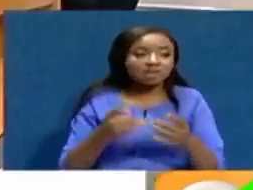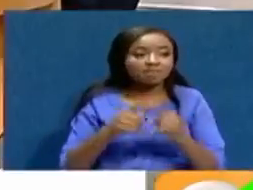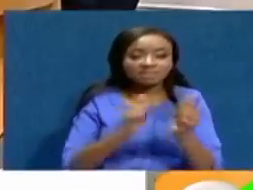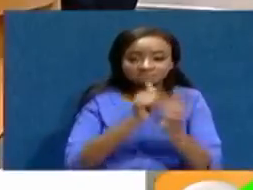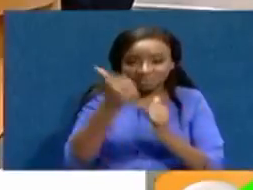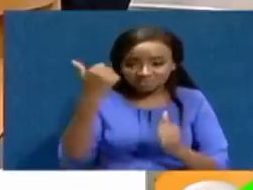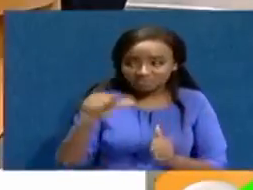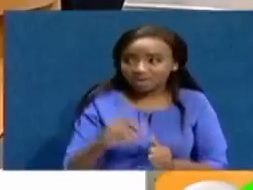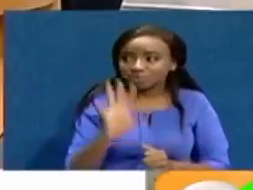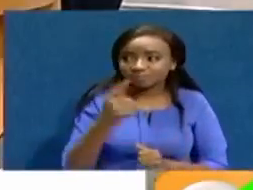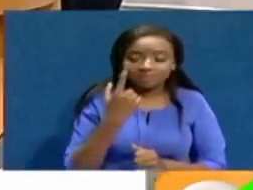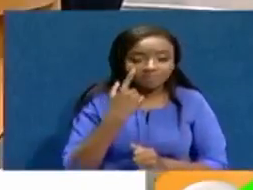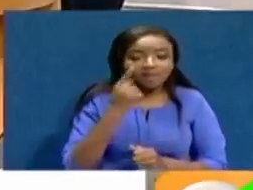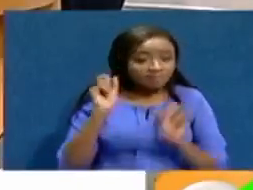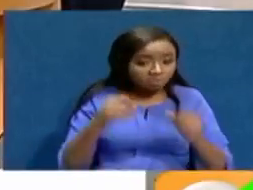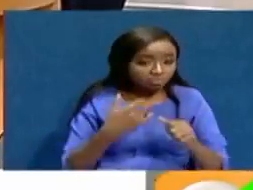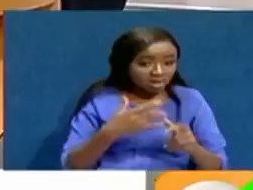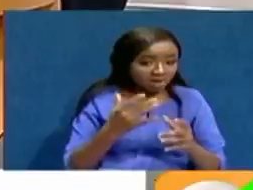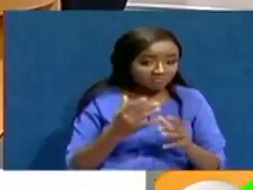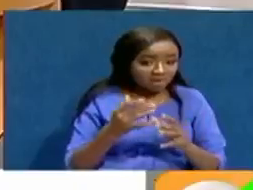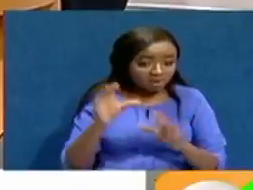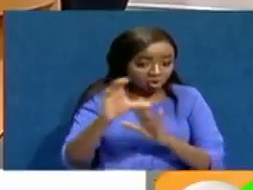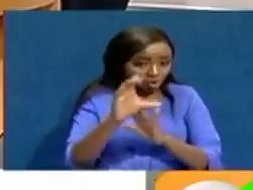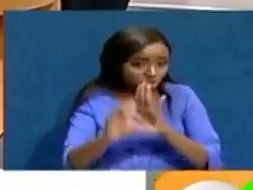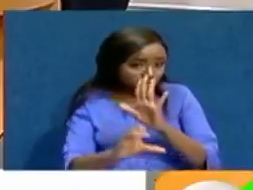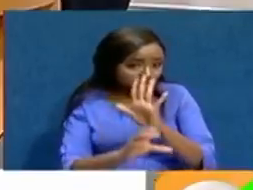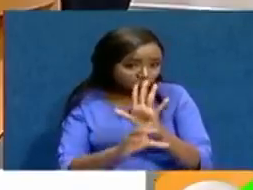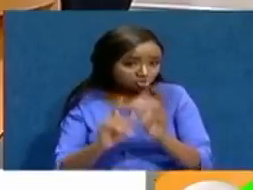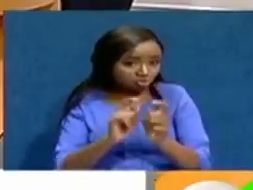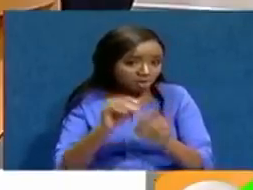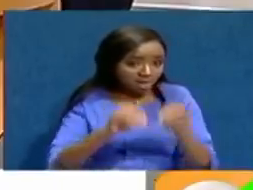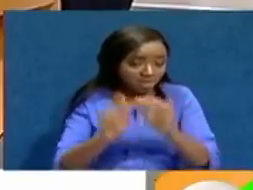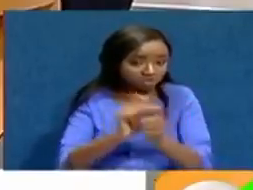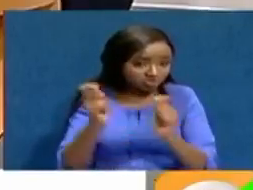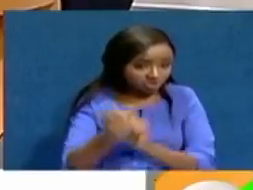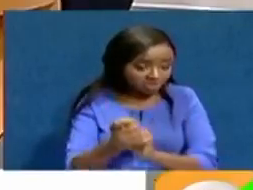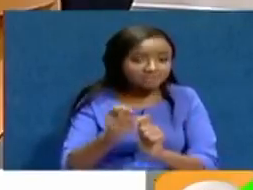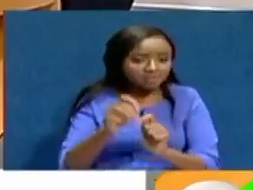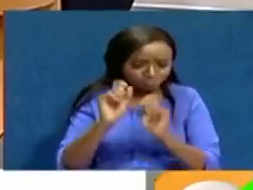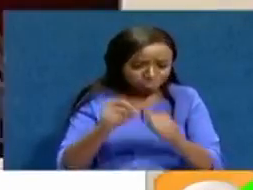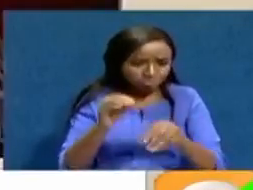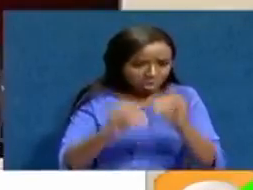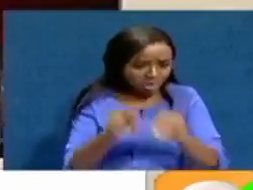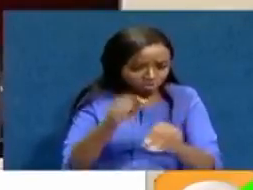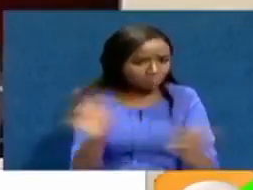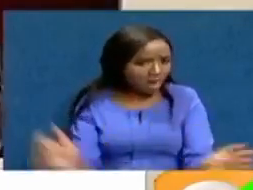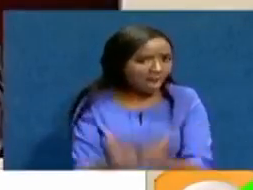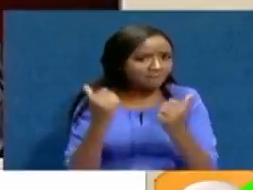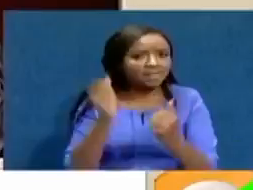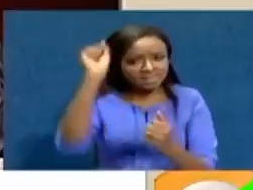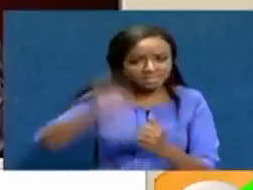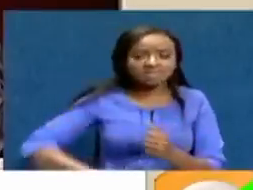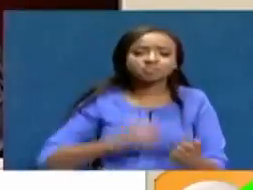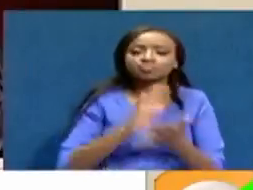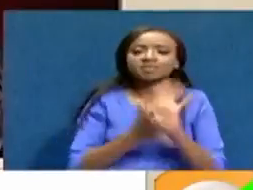yet passed. Quick one. not yet passed. Can we conduct a referendum without a referendum bill? Yes, we can. And remember, we held a